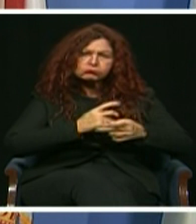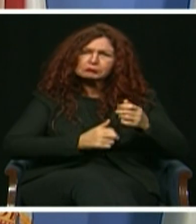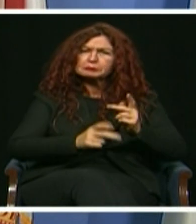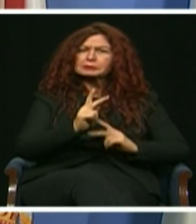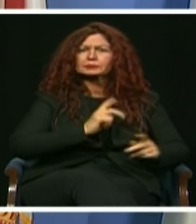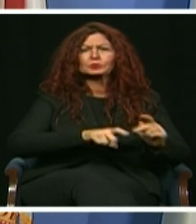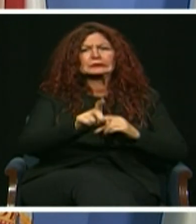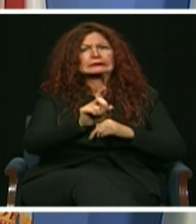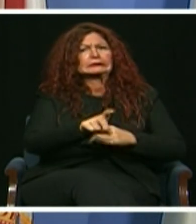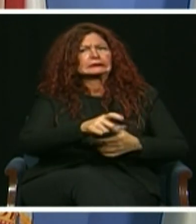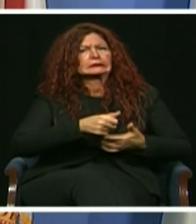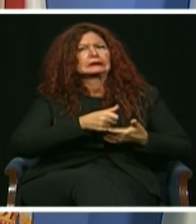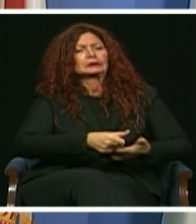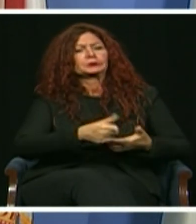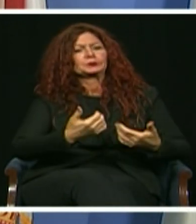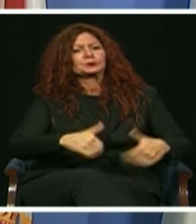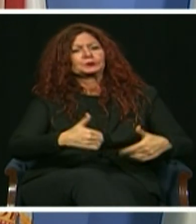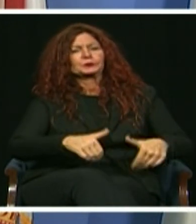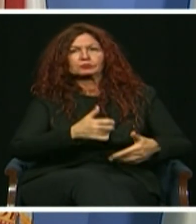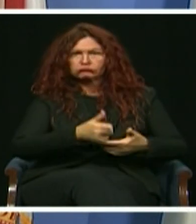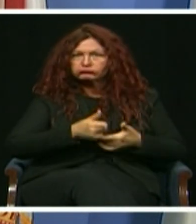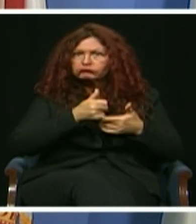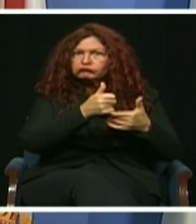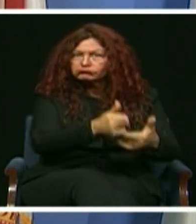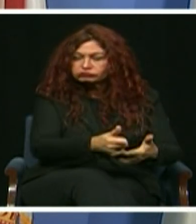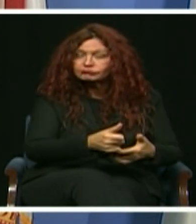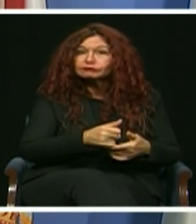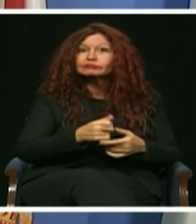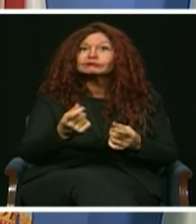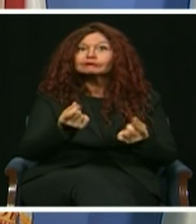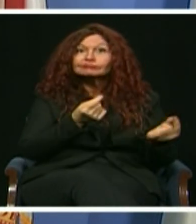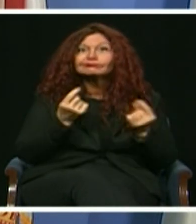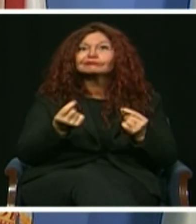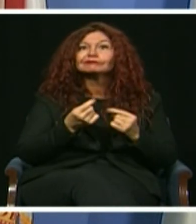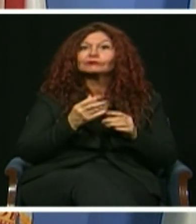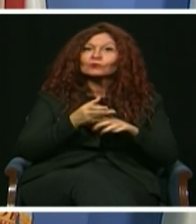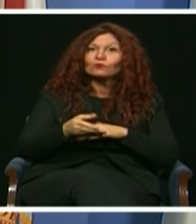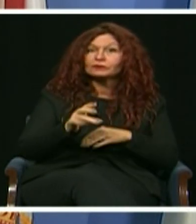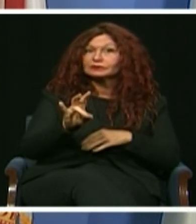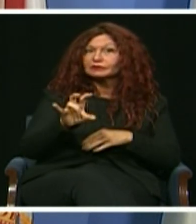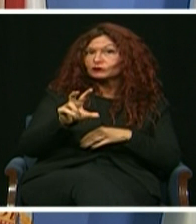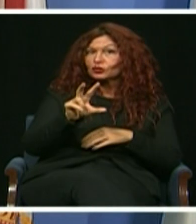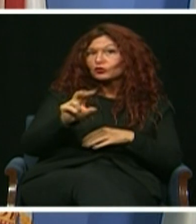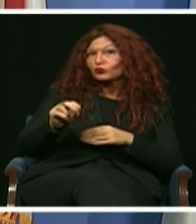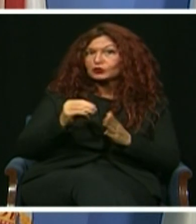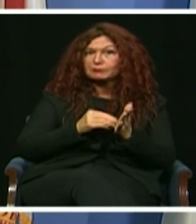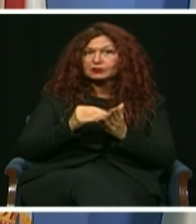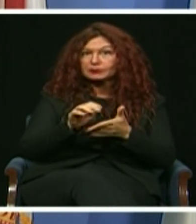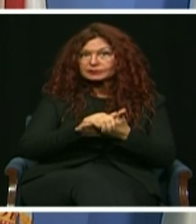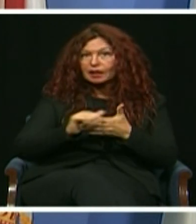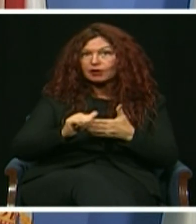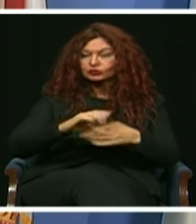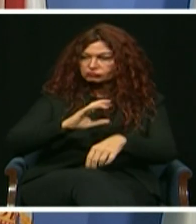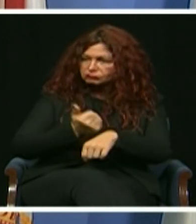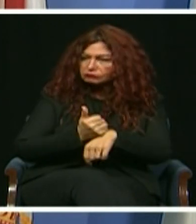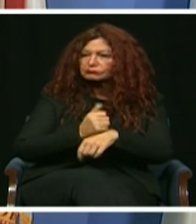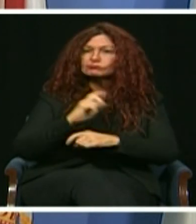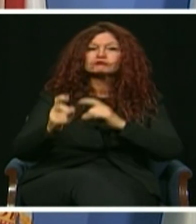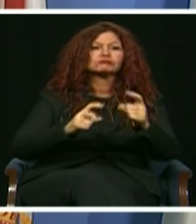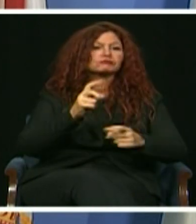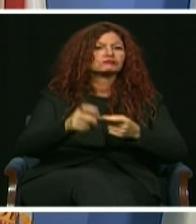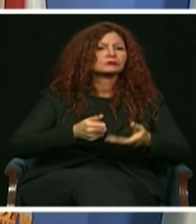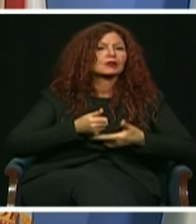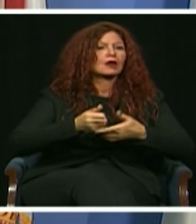have significantly expanded their footprint, closing on $730 million of housing projects and providing tax credits